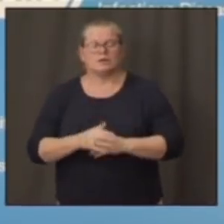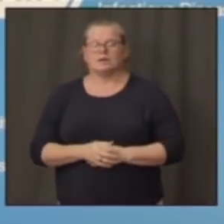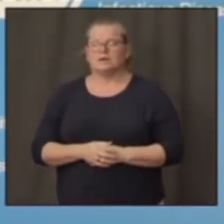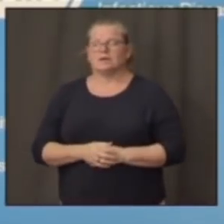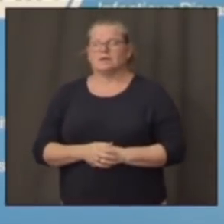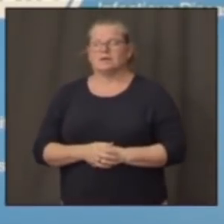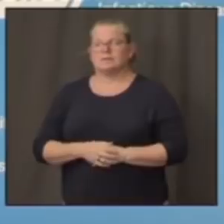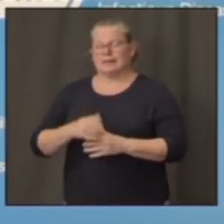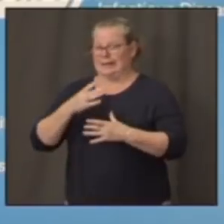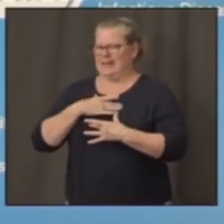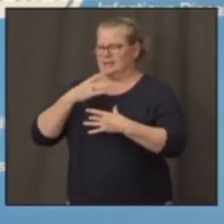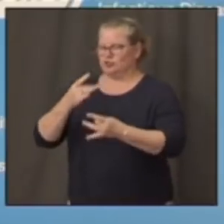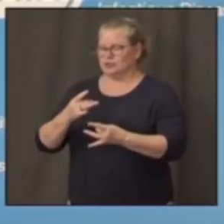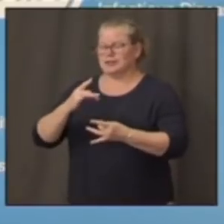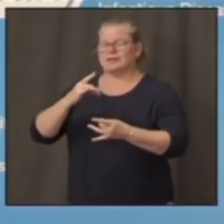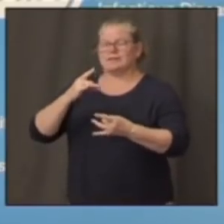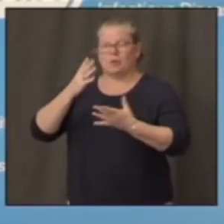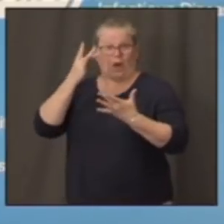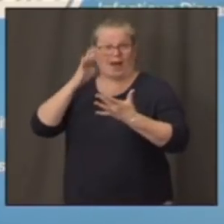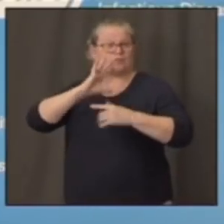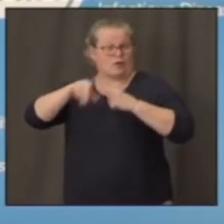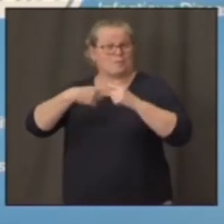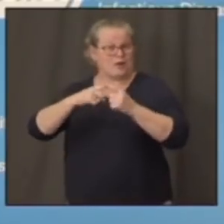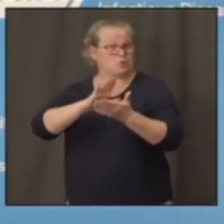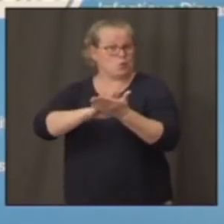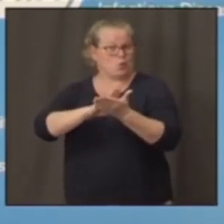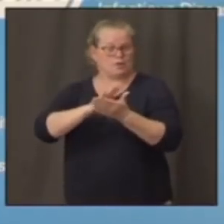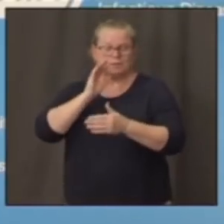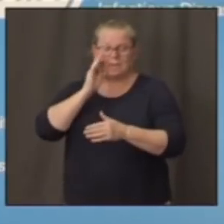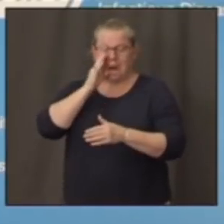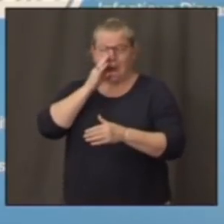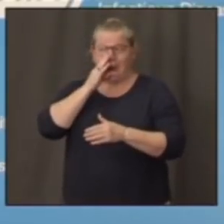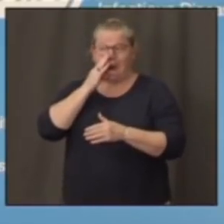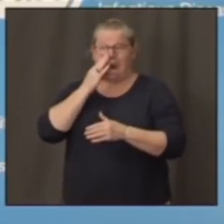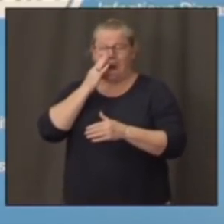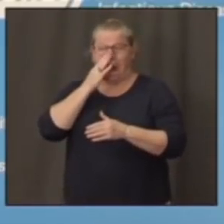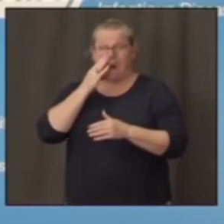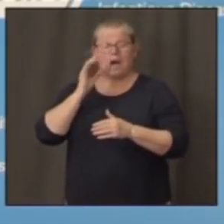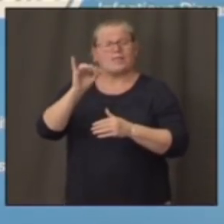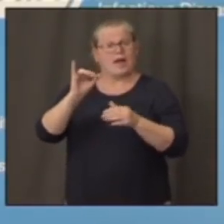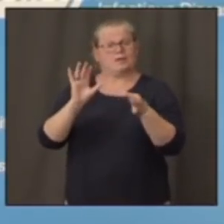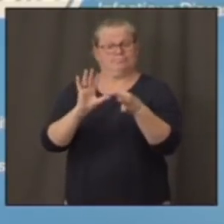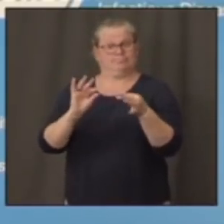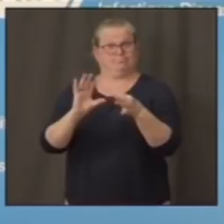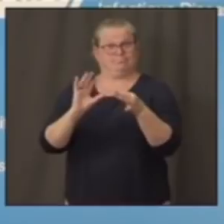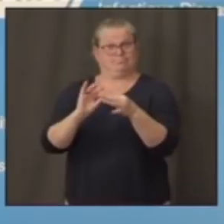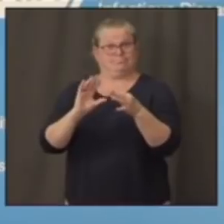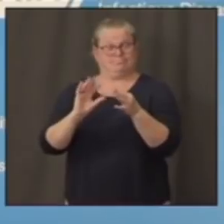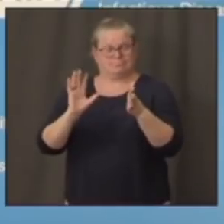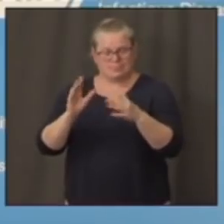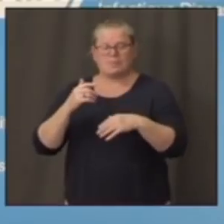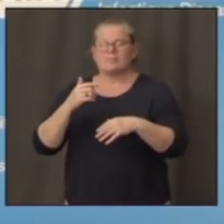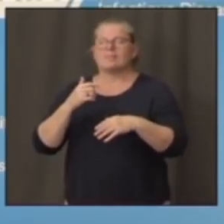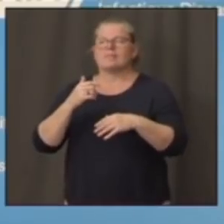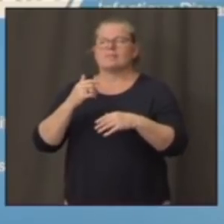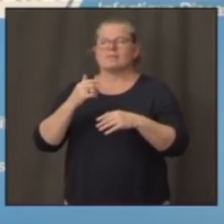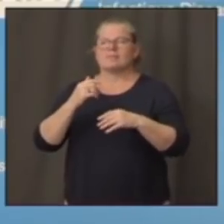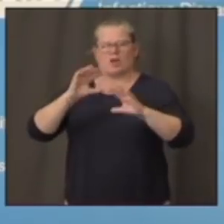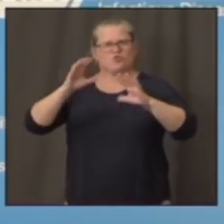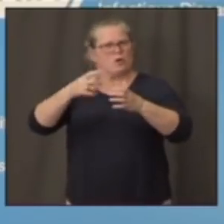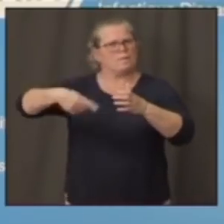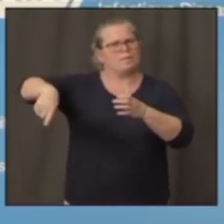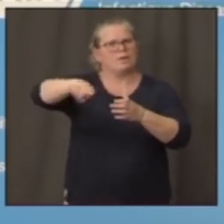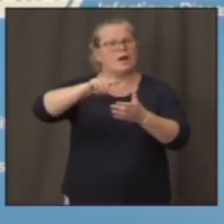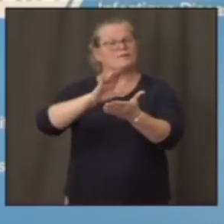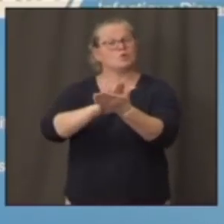made that statement when I was addressing a group of school teachers who said some of us would